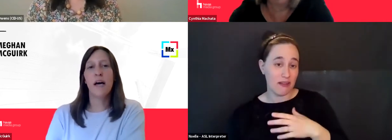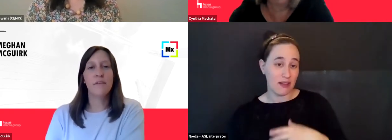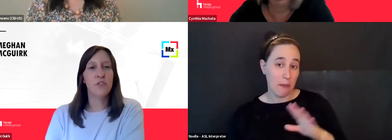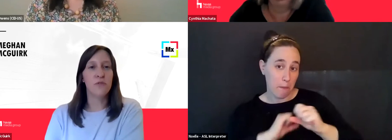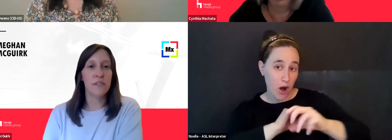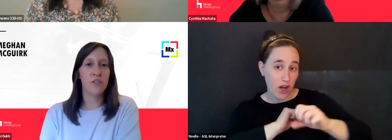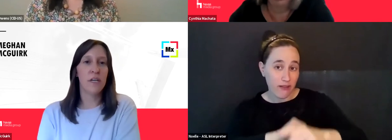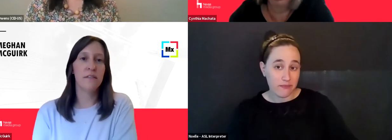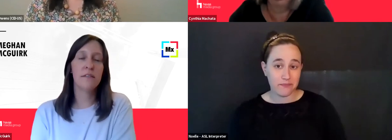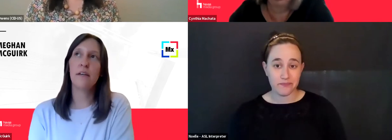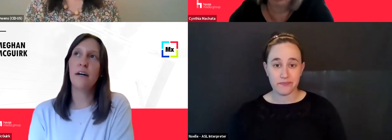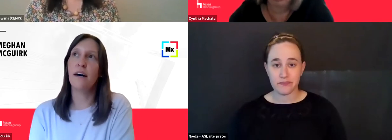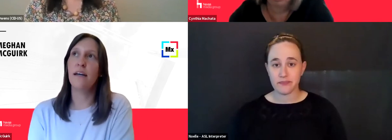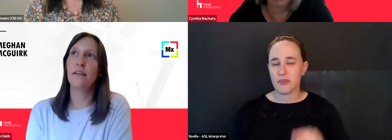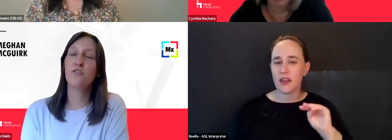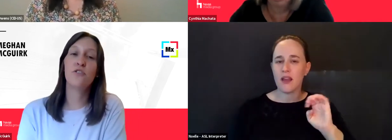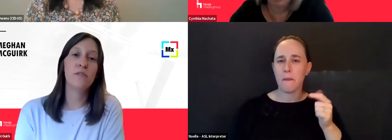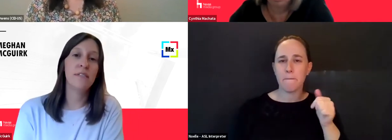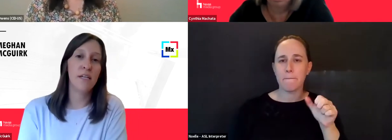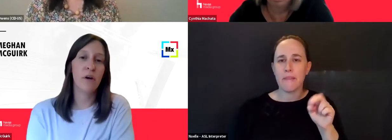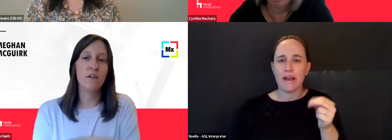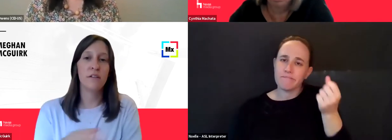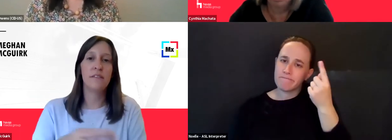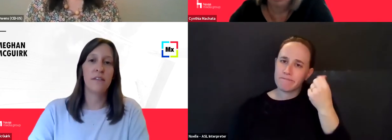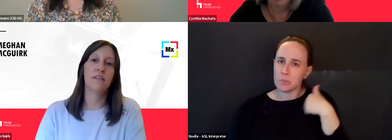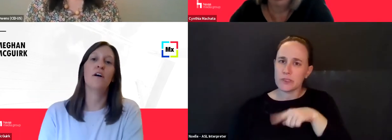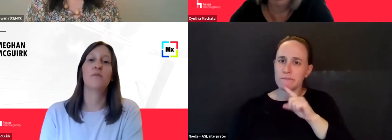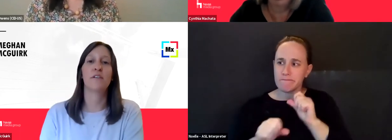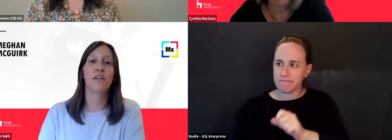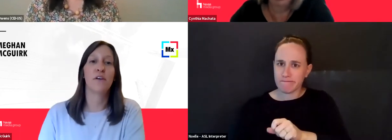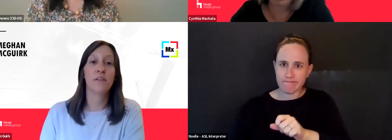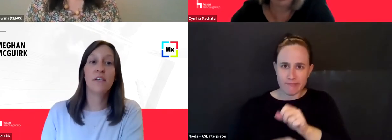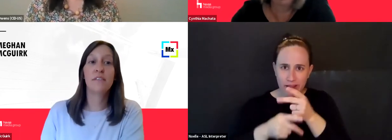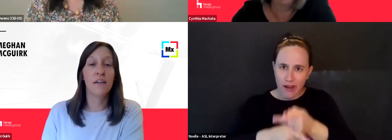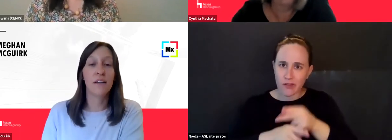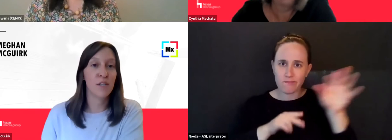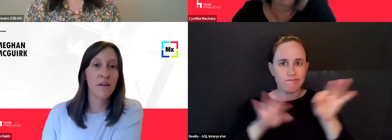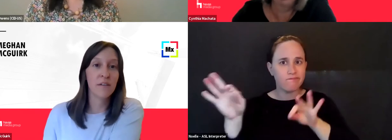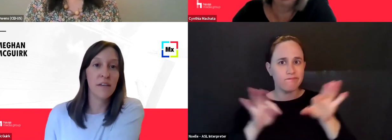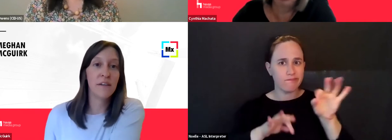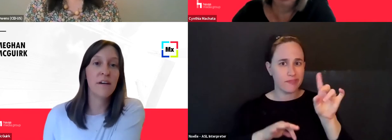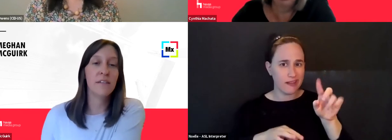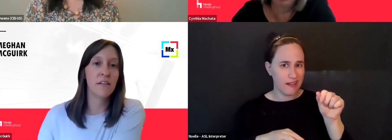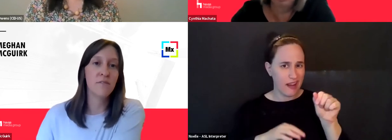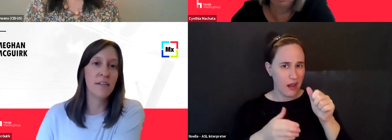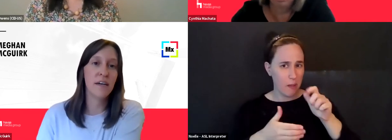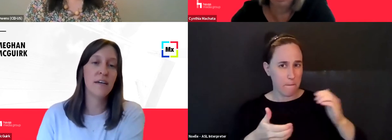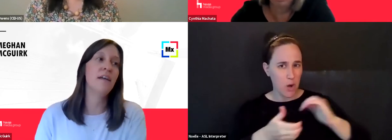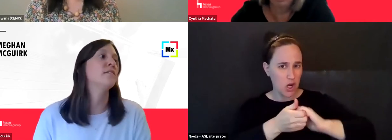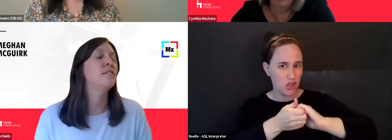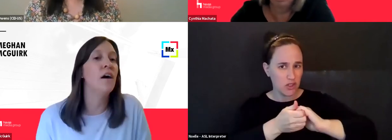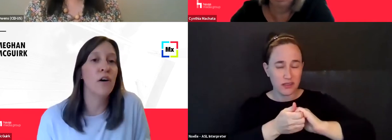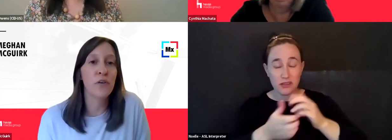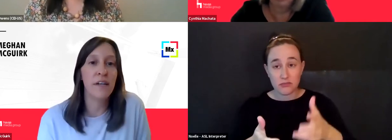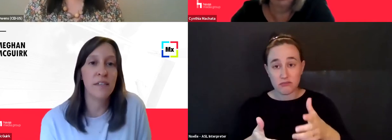say we do a lot of due diligence on choosing data partners. And Cynthia, talked about it earlier. There's a ton of data partners out there and a ton of data,